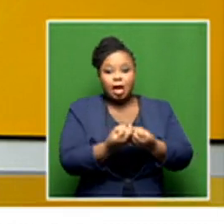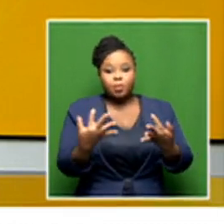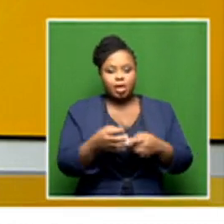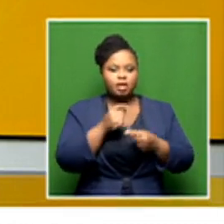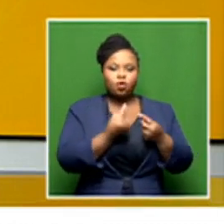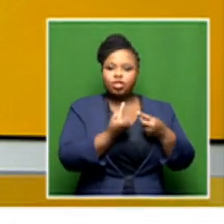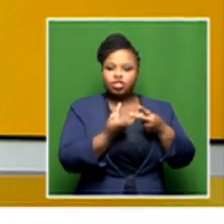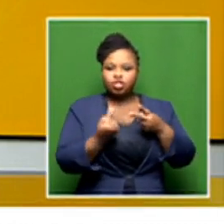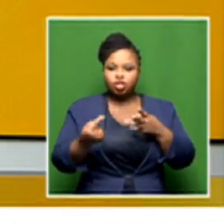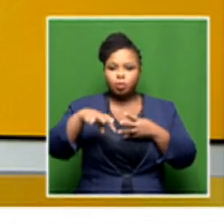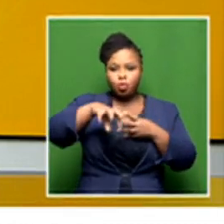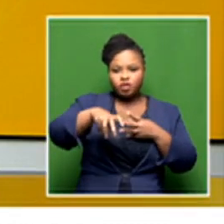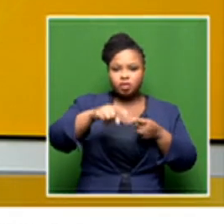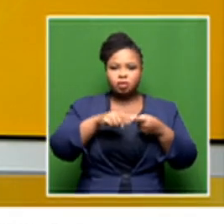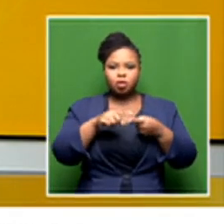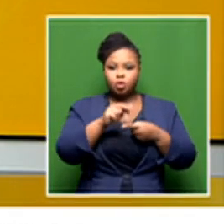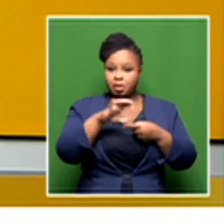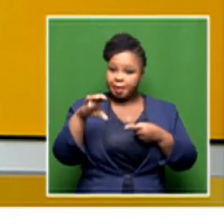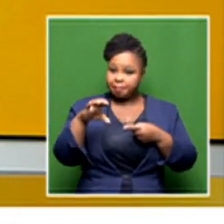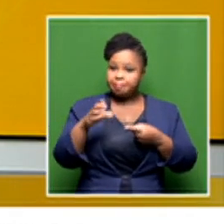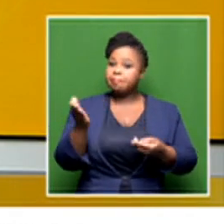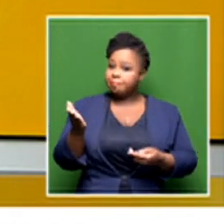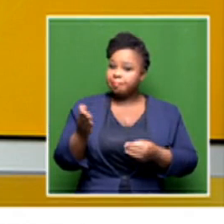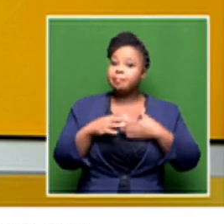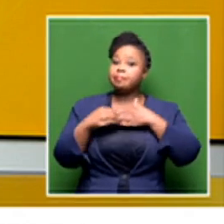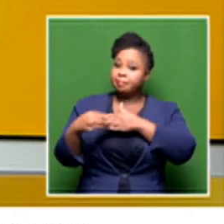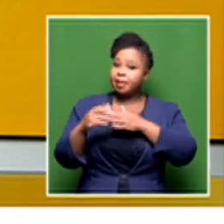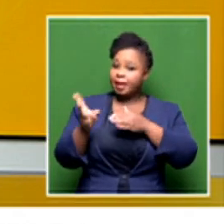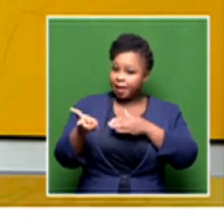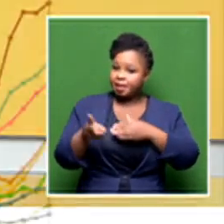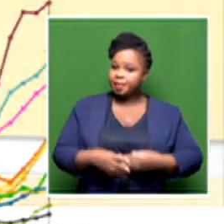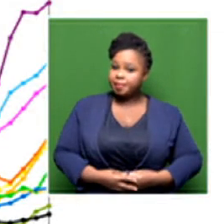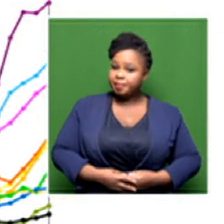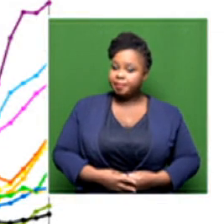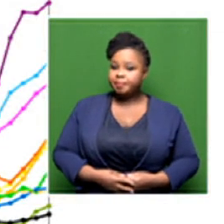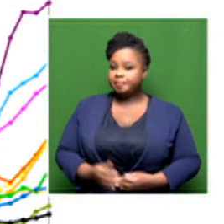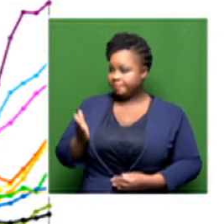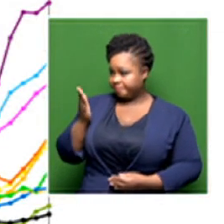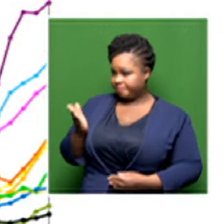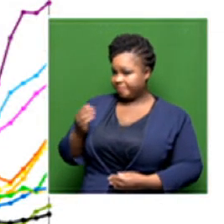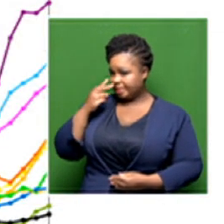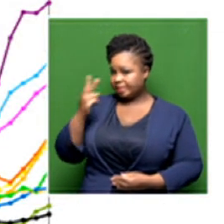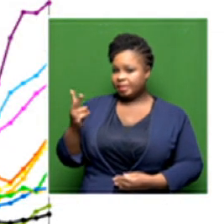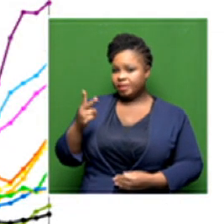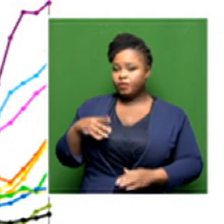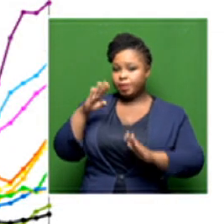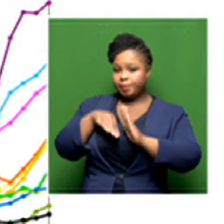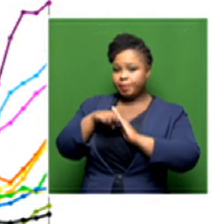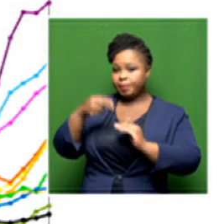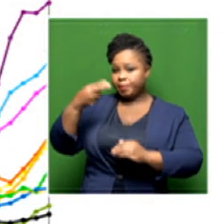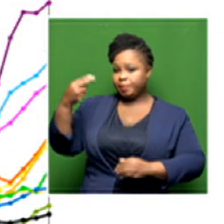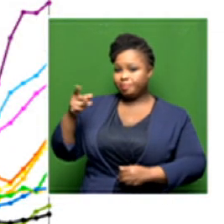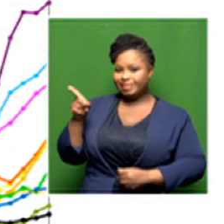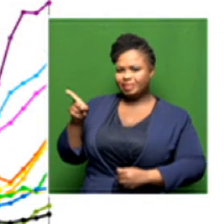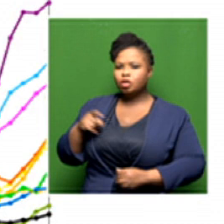province and the Northern Cape in the lead again. Yeah. So looking at this metric of test positivity rate really